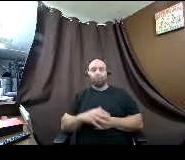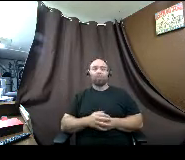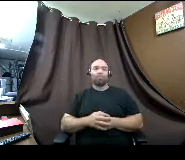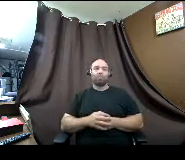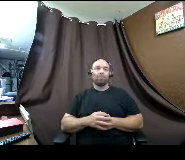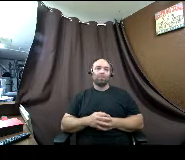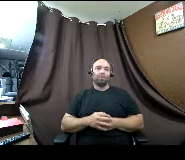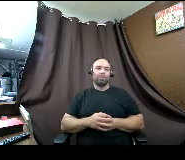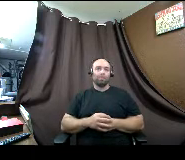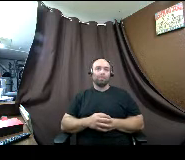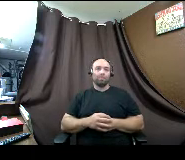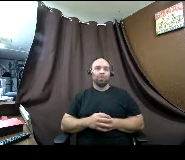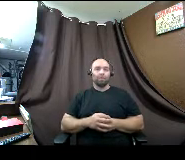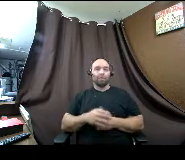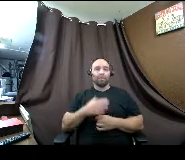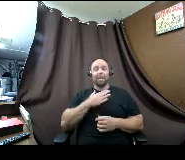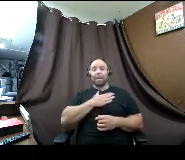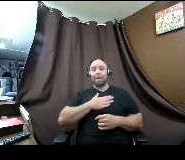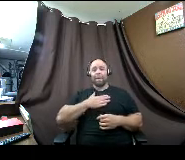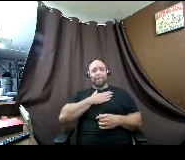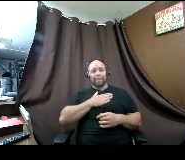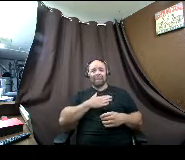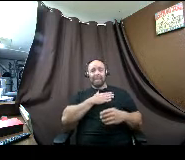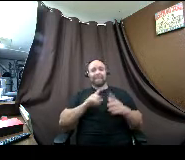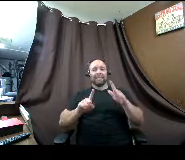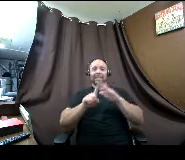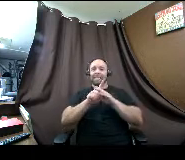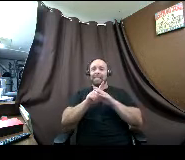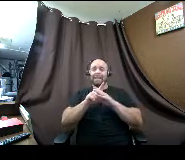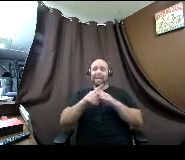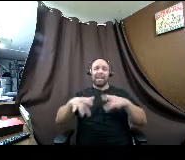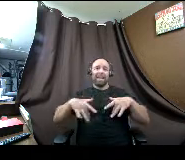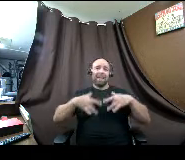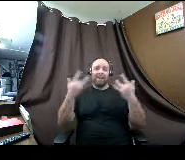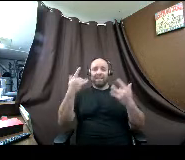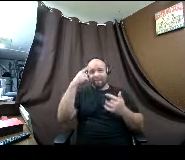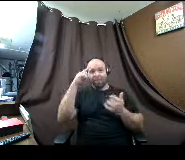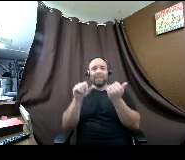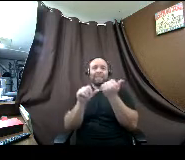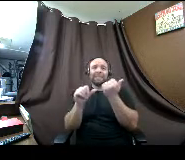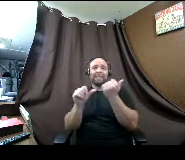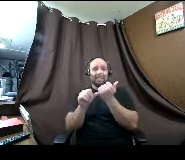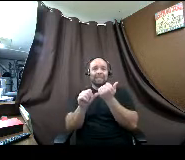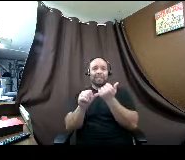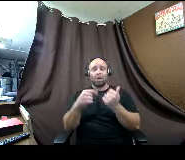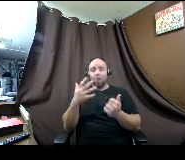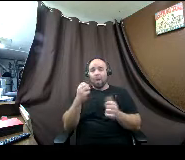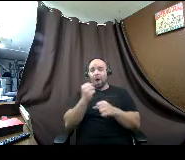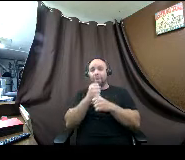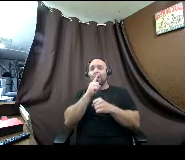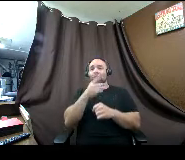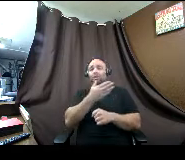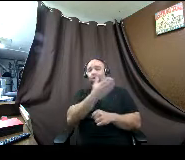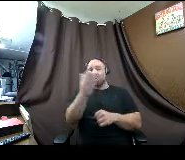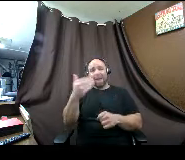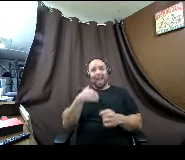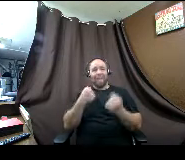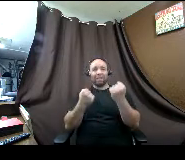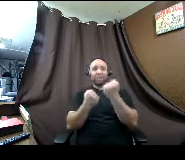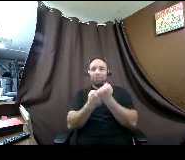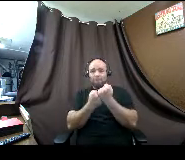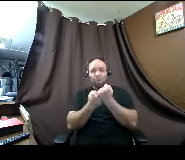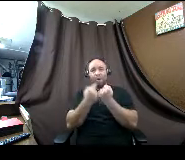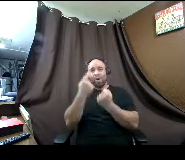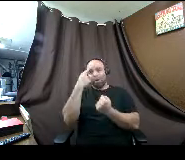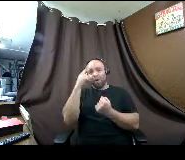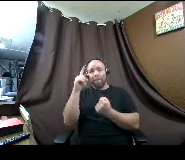yes please attend an event for assistance we want to make sure that you have all the support you need to take these next steps for your